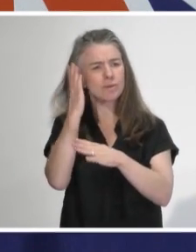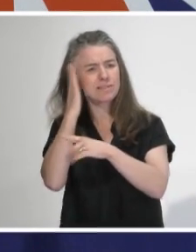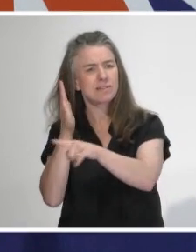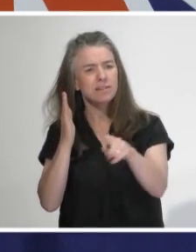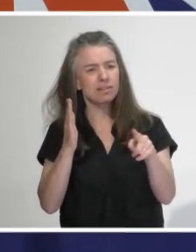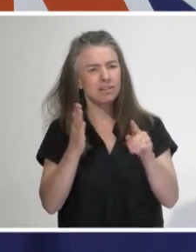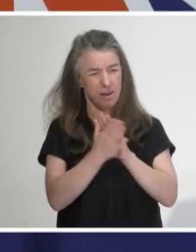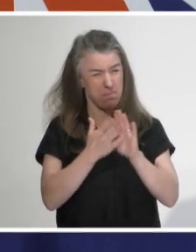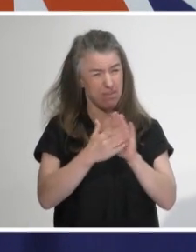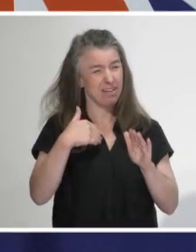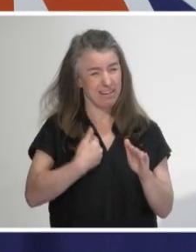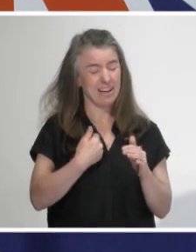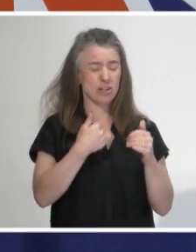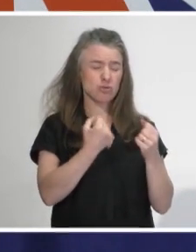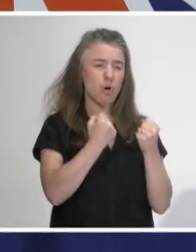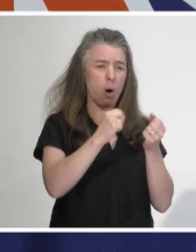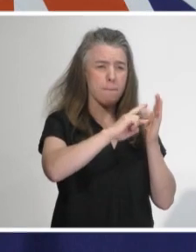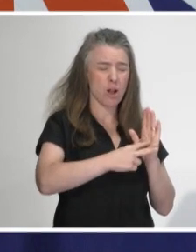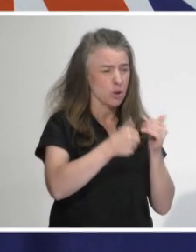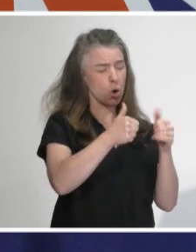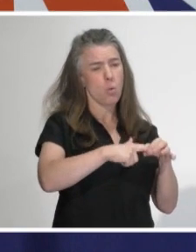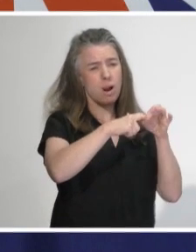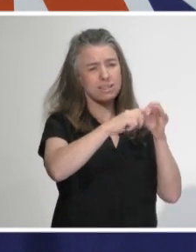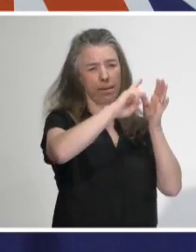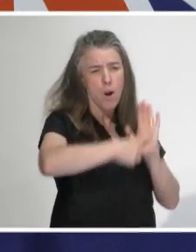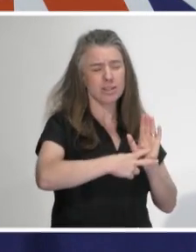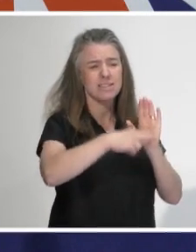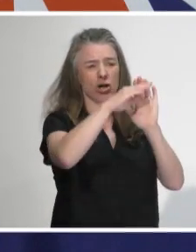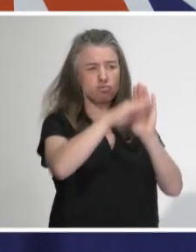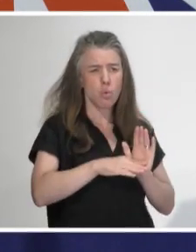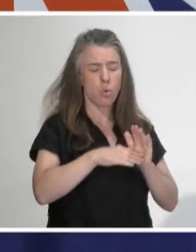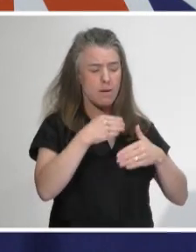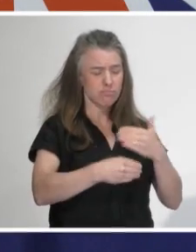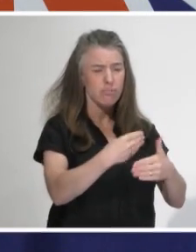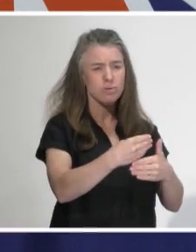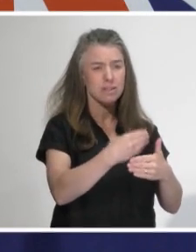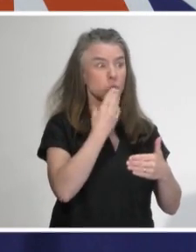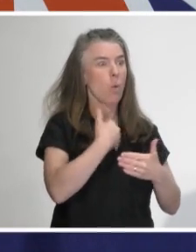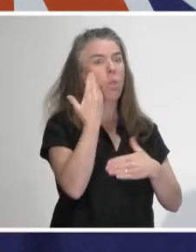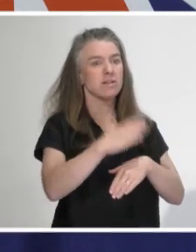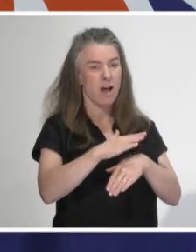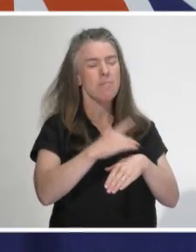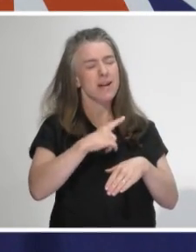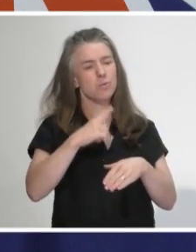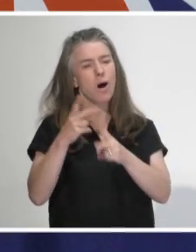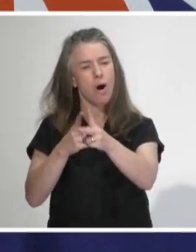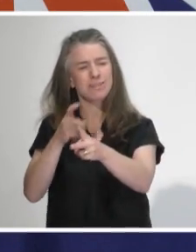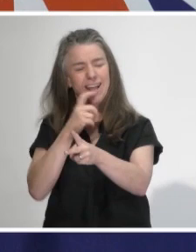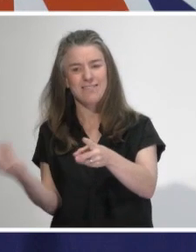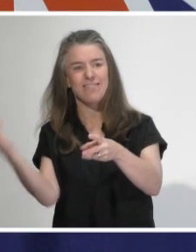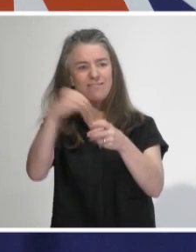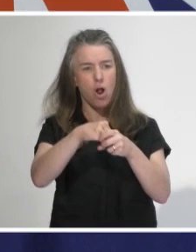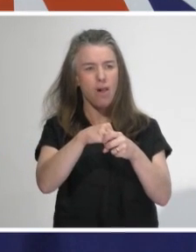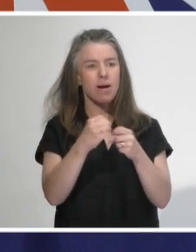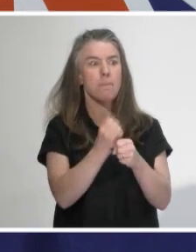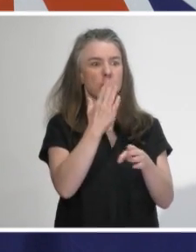And that requires really, really good policies and procedures that need to be tried and tested. And that's what I'm asking the DHB staff to get out there